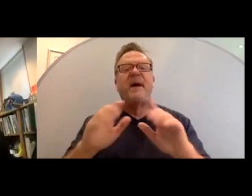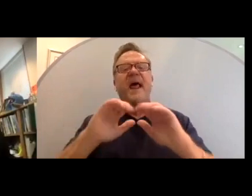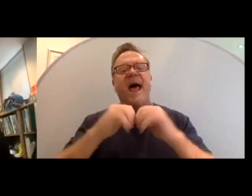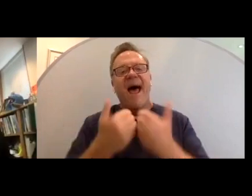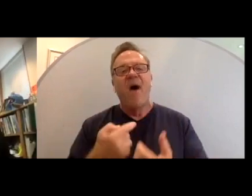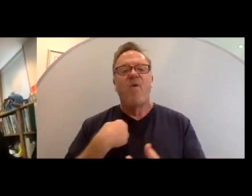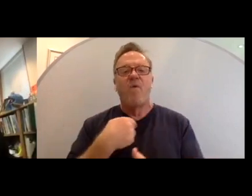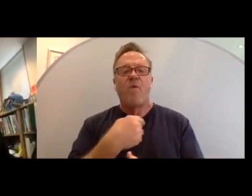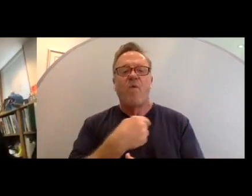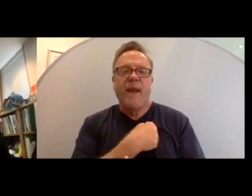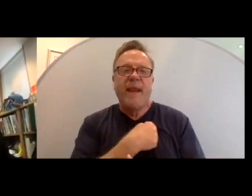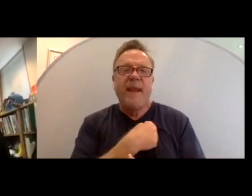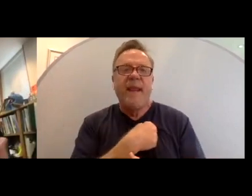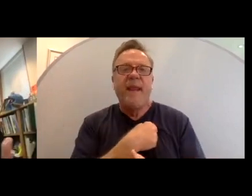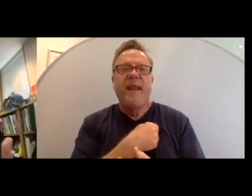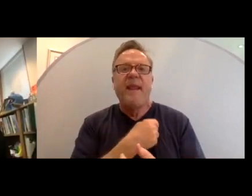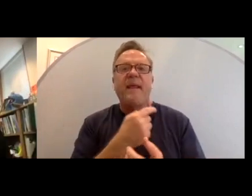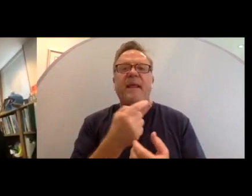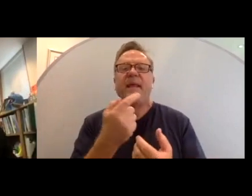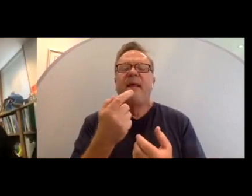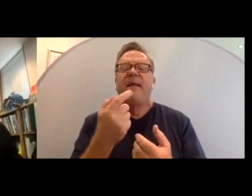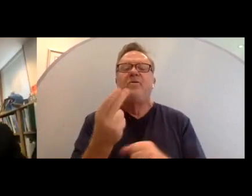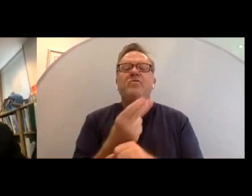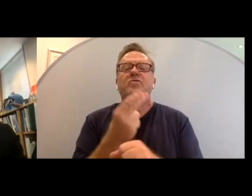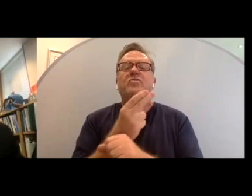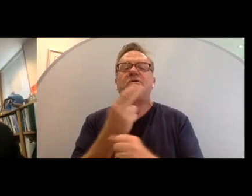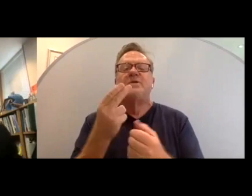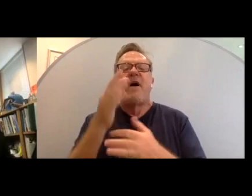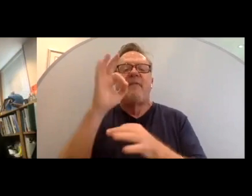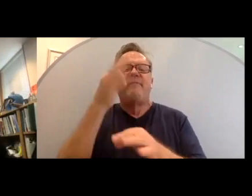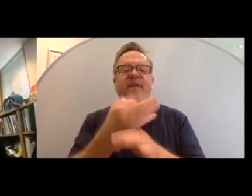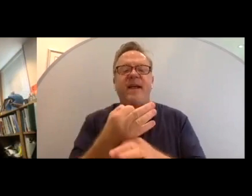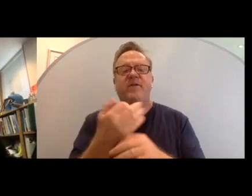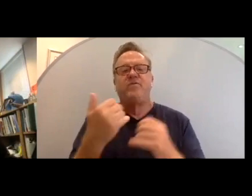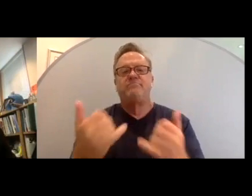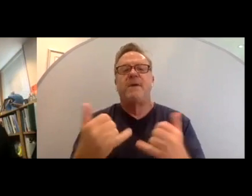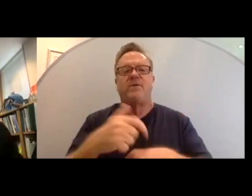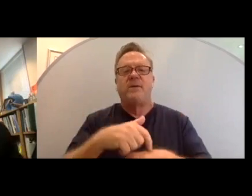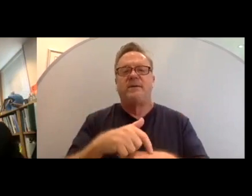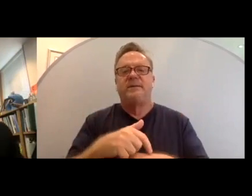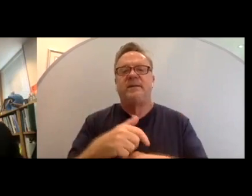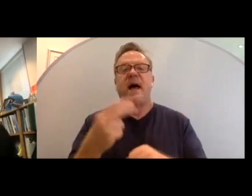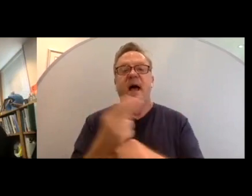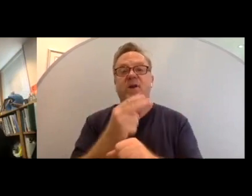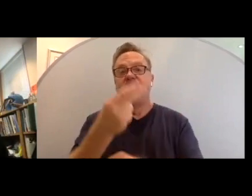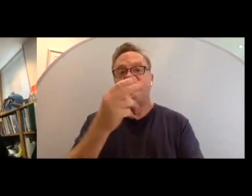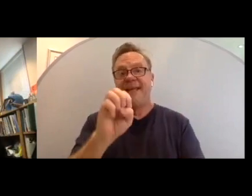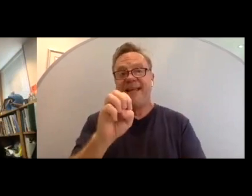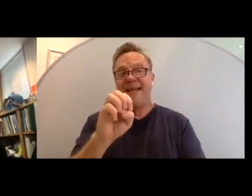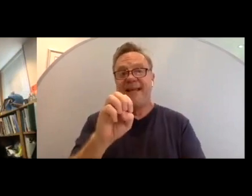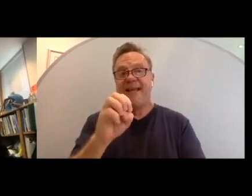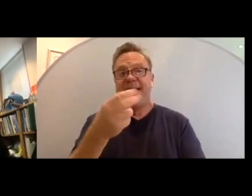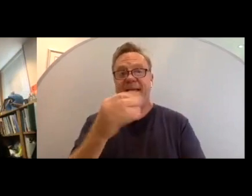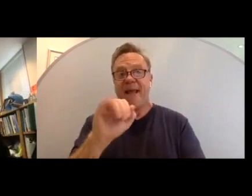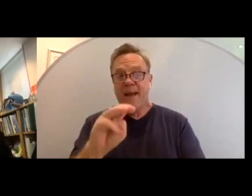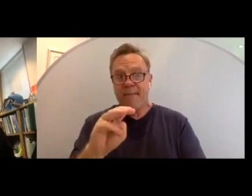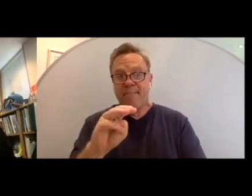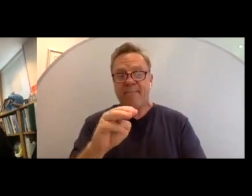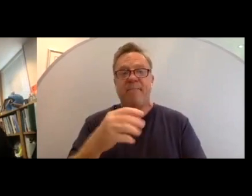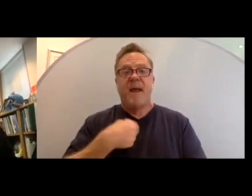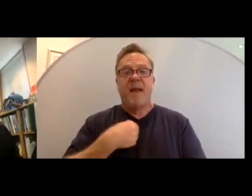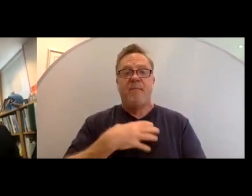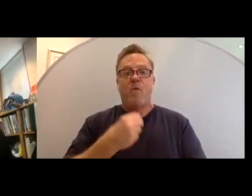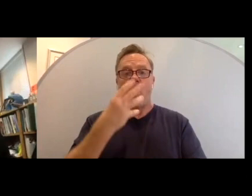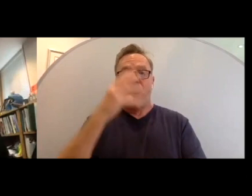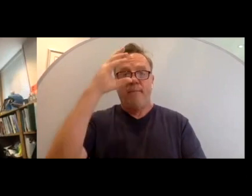we apply our faith to modern life. I use the he, him series of pronouns. I am a